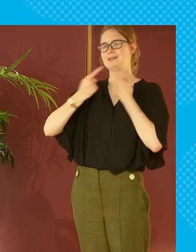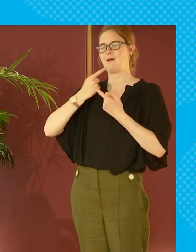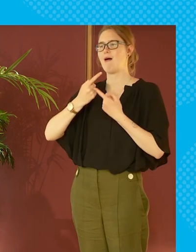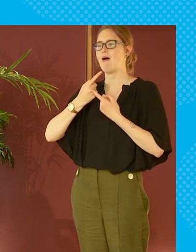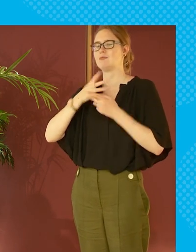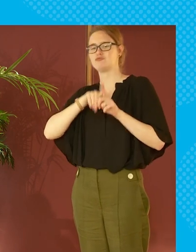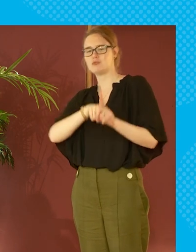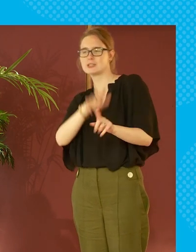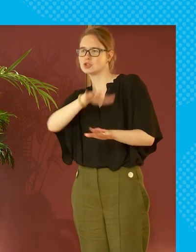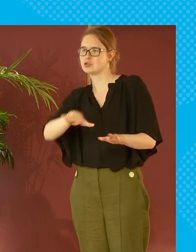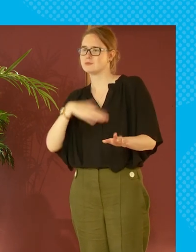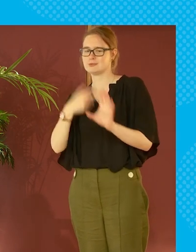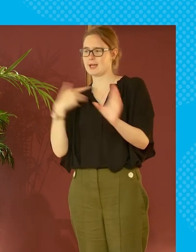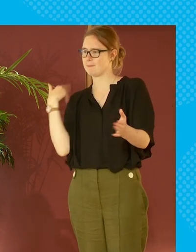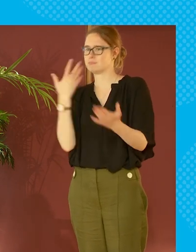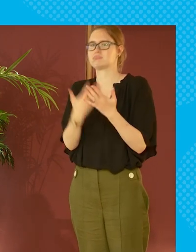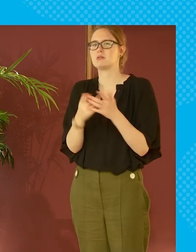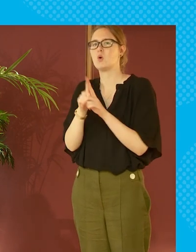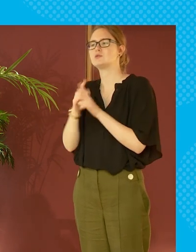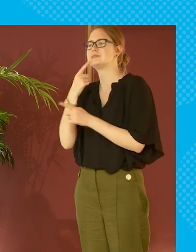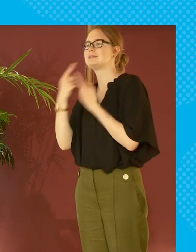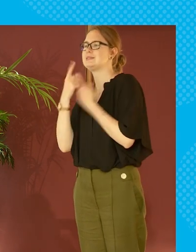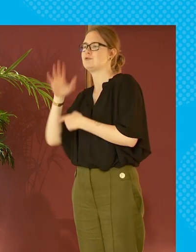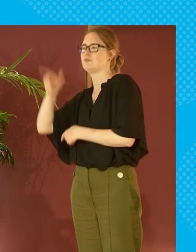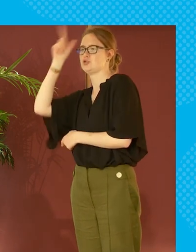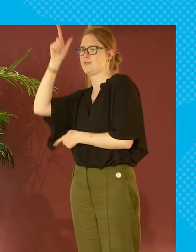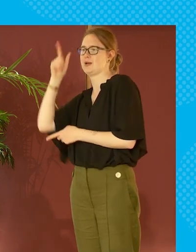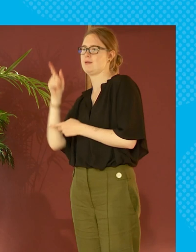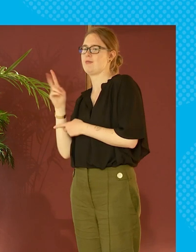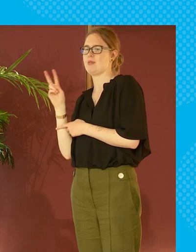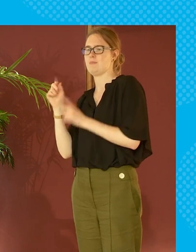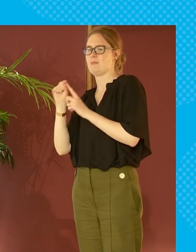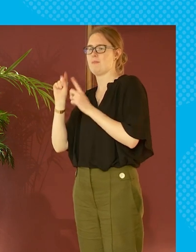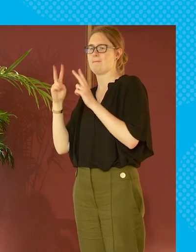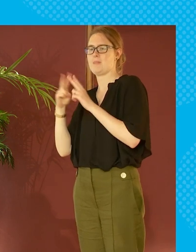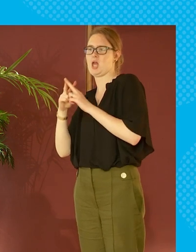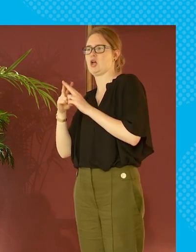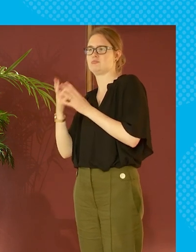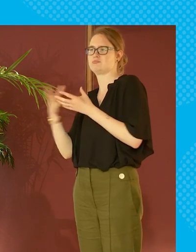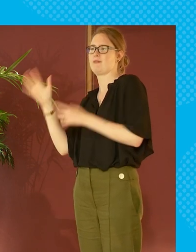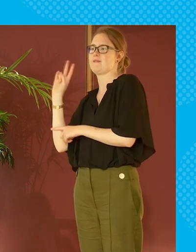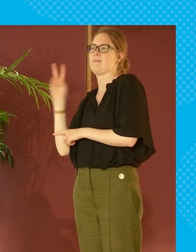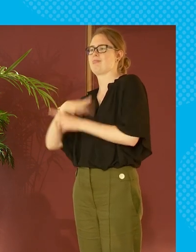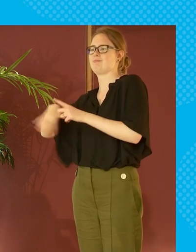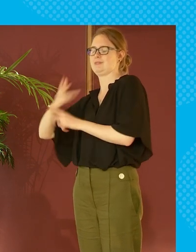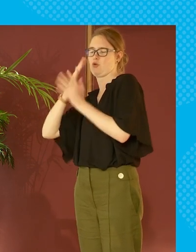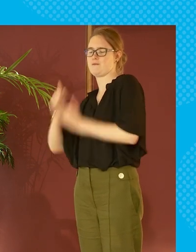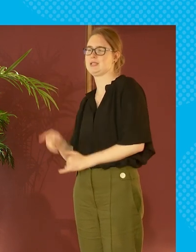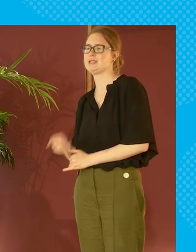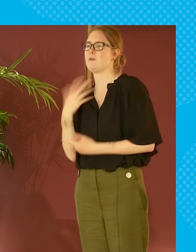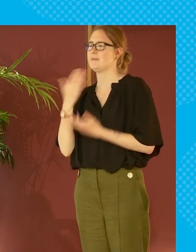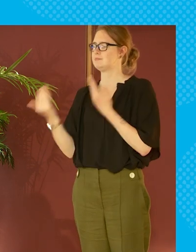data it tracks children over time and she was using data in germany called the pair fam data um sort of another family